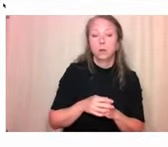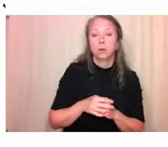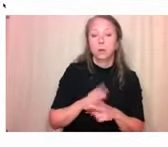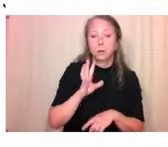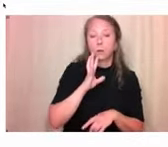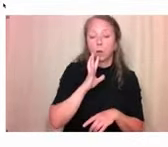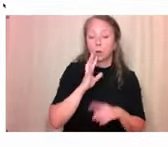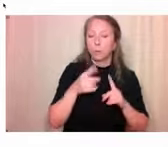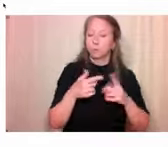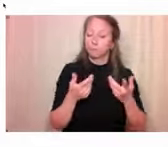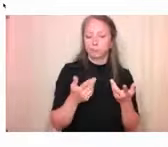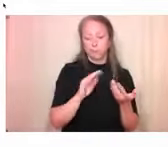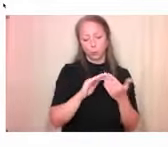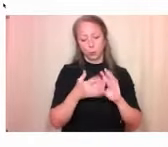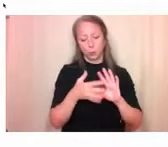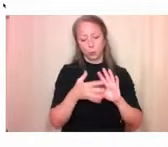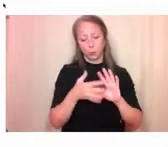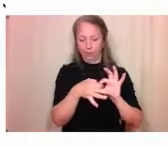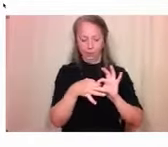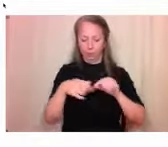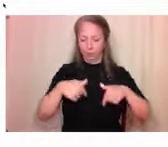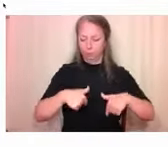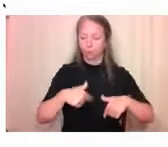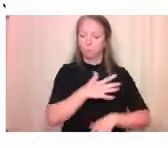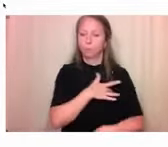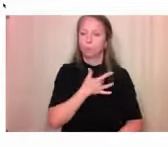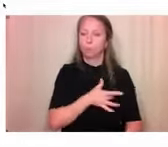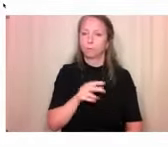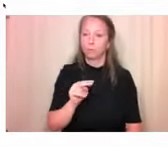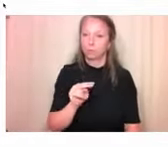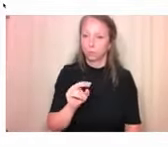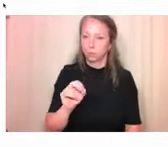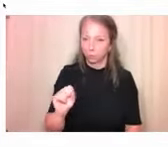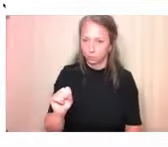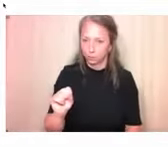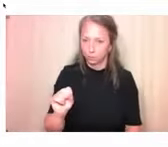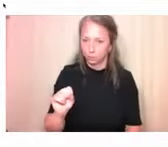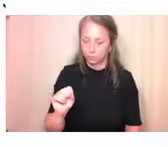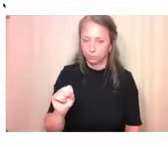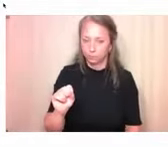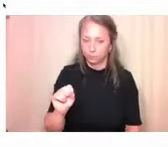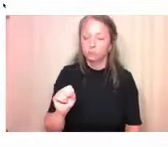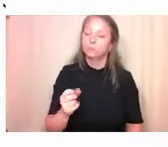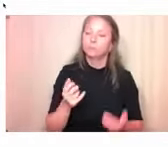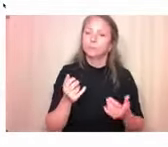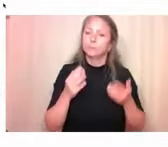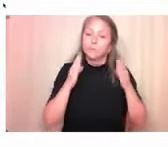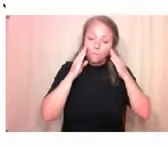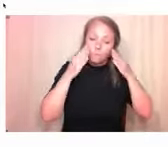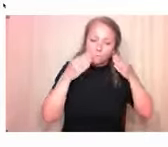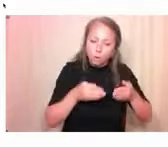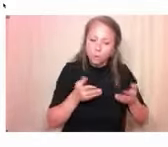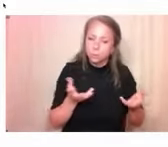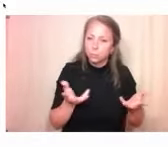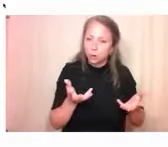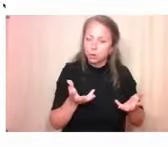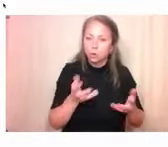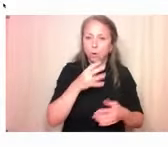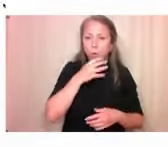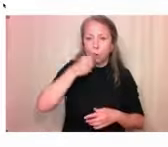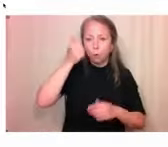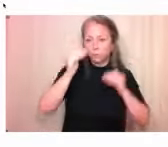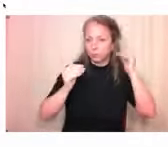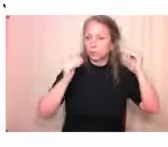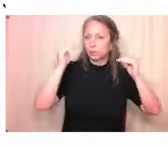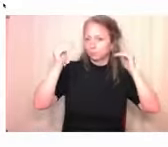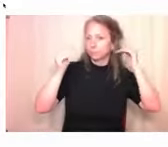and in this, in the work with Community Links, we're engaging with older adults and asking them to tell us what